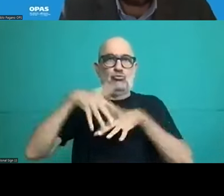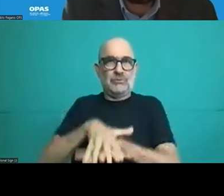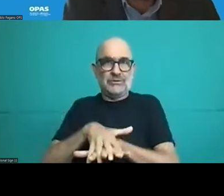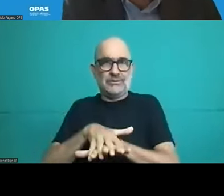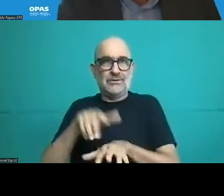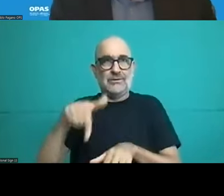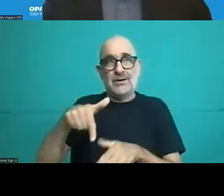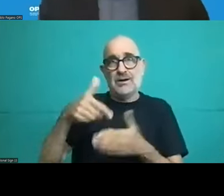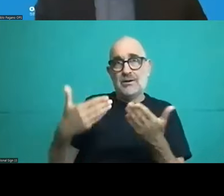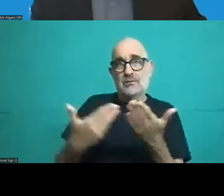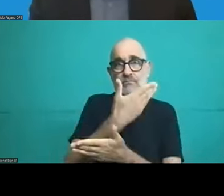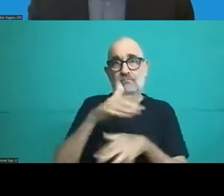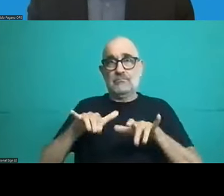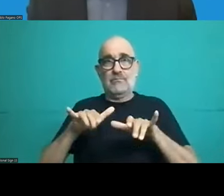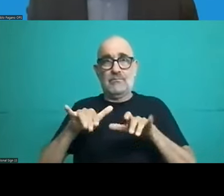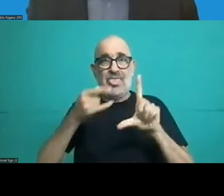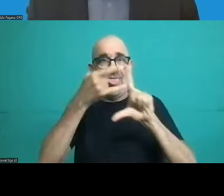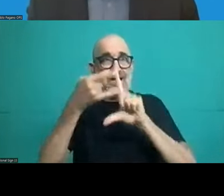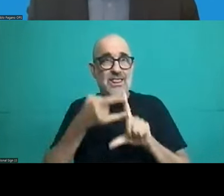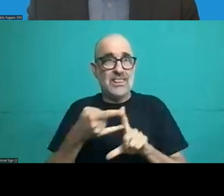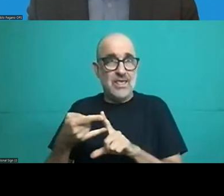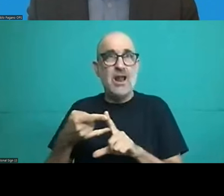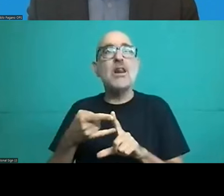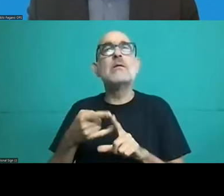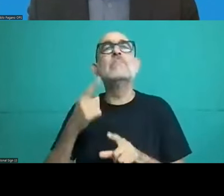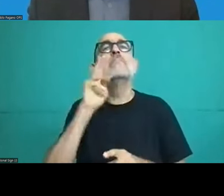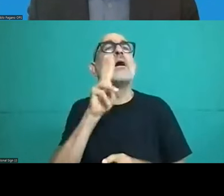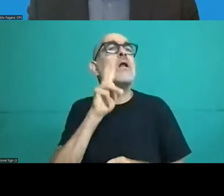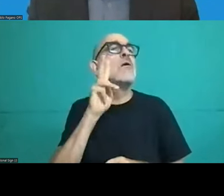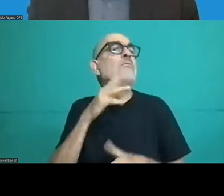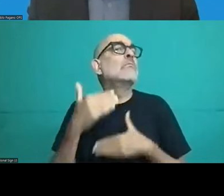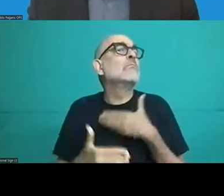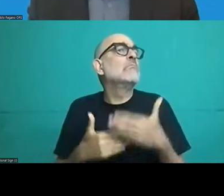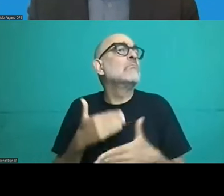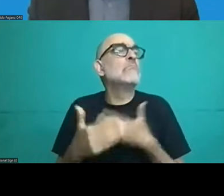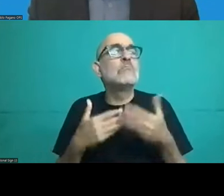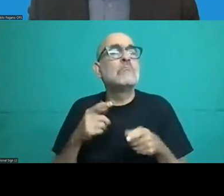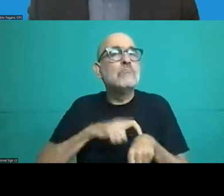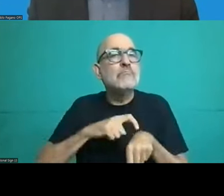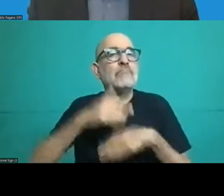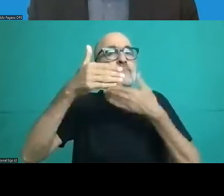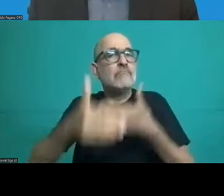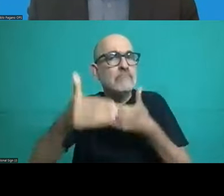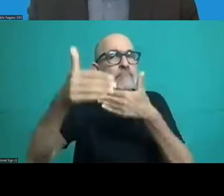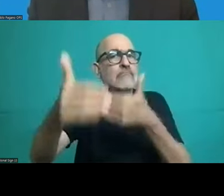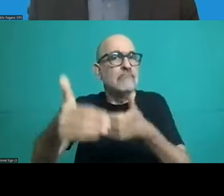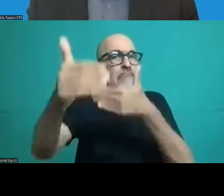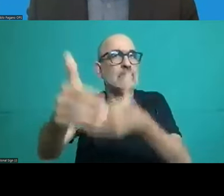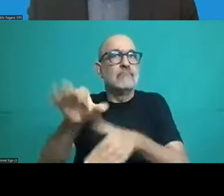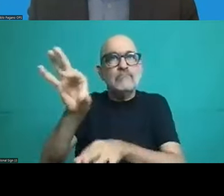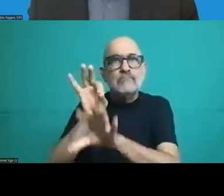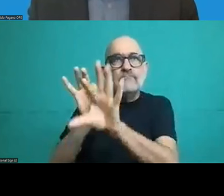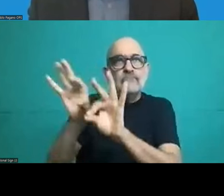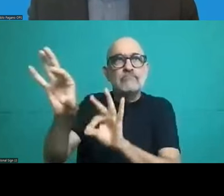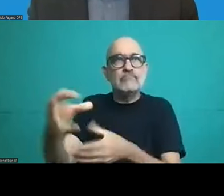project was opened for a new cycle to select these providers so a new batch of providers